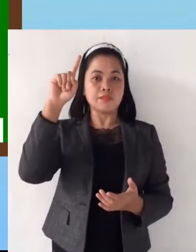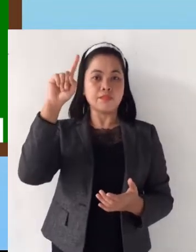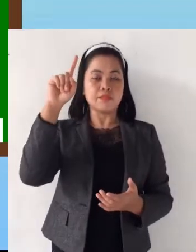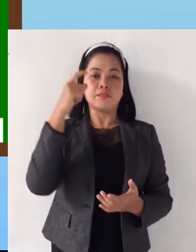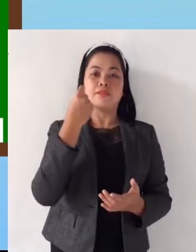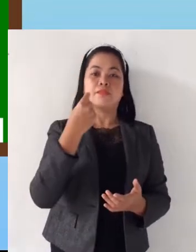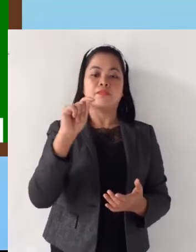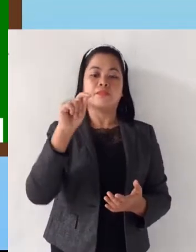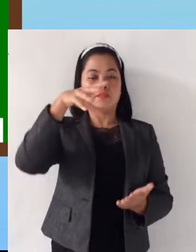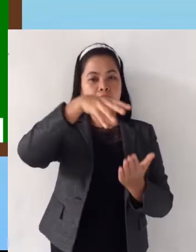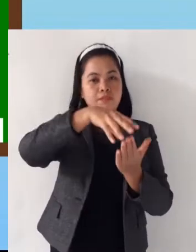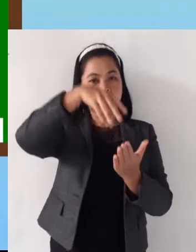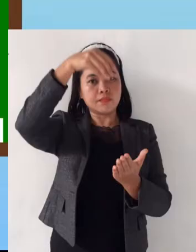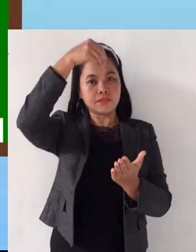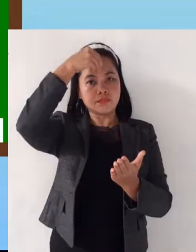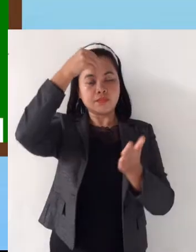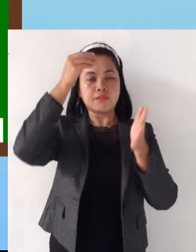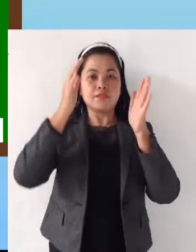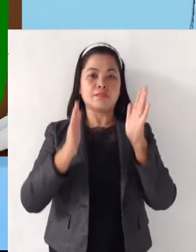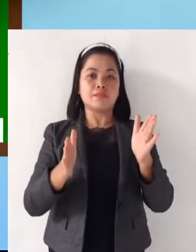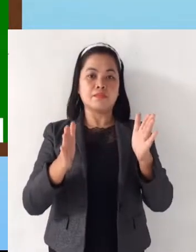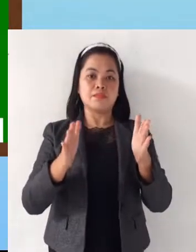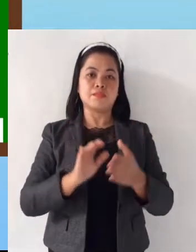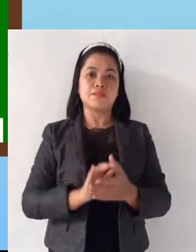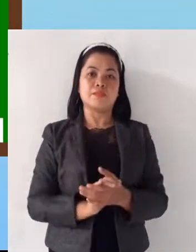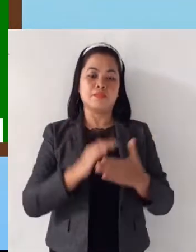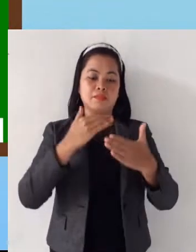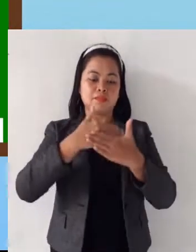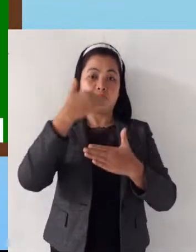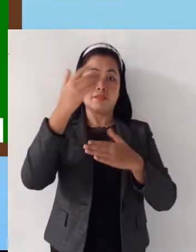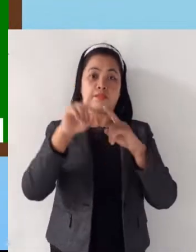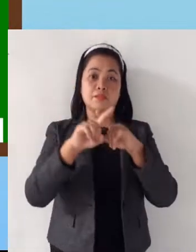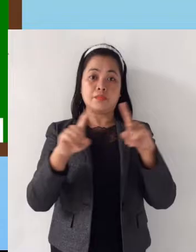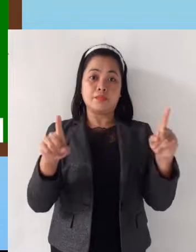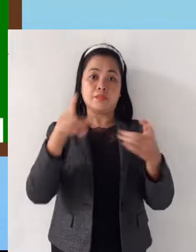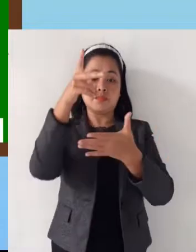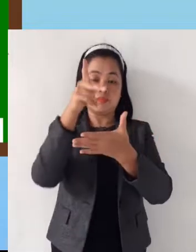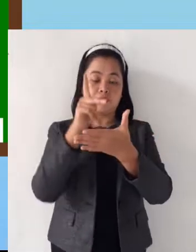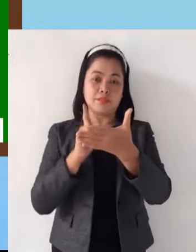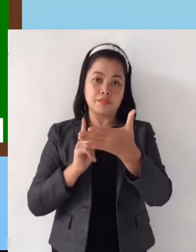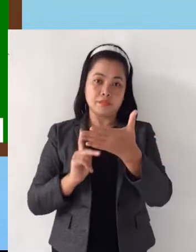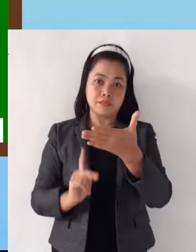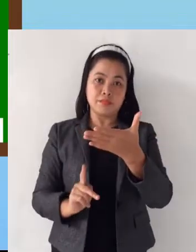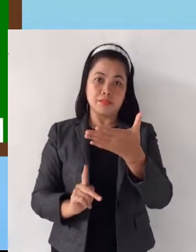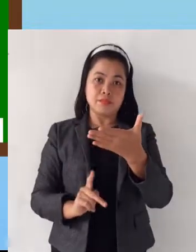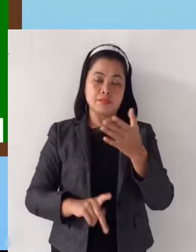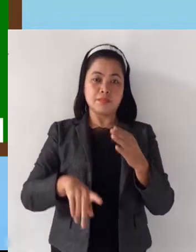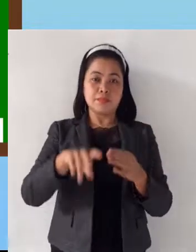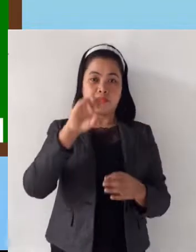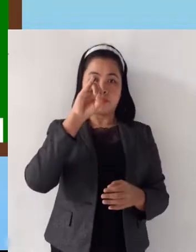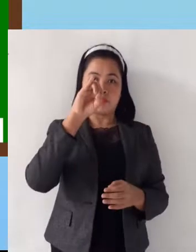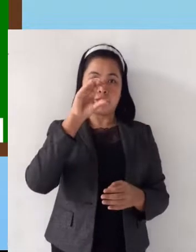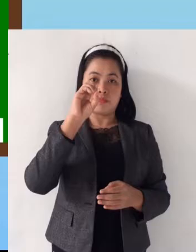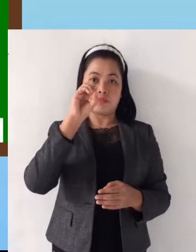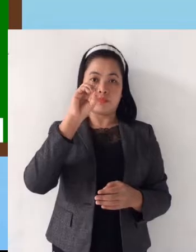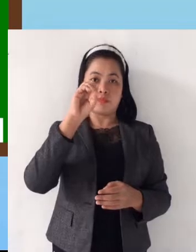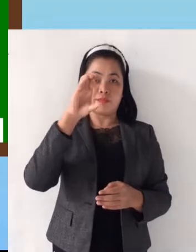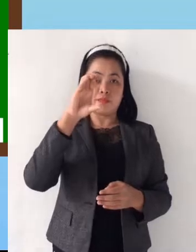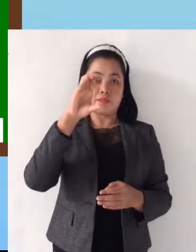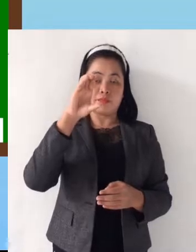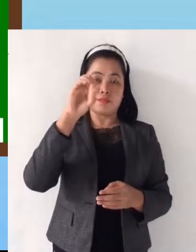learners. Next is the different parts and the corresponding icons of our